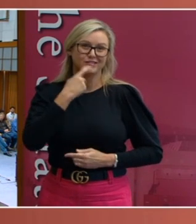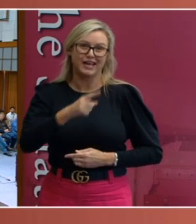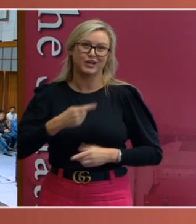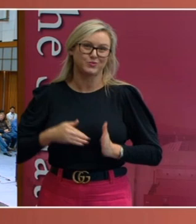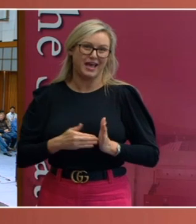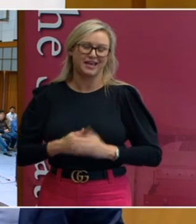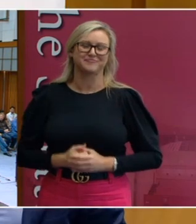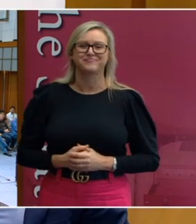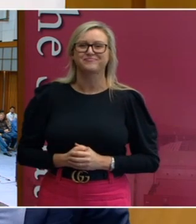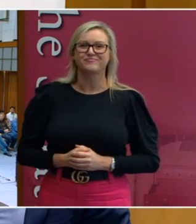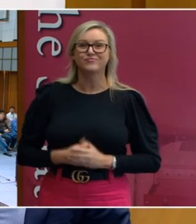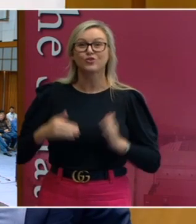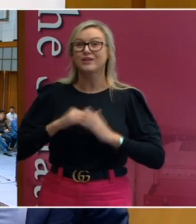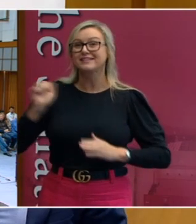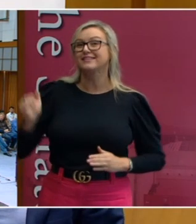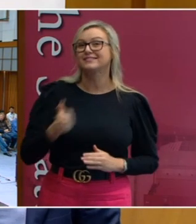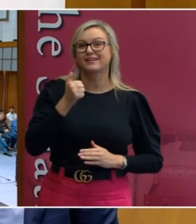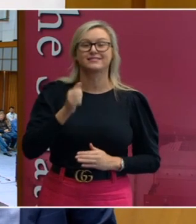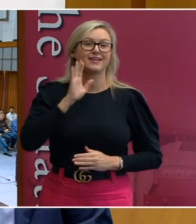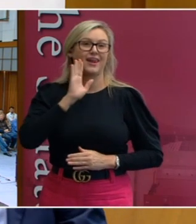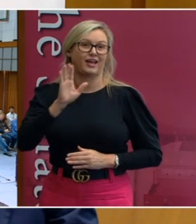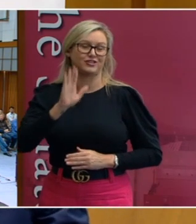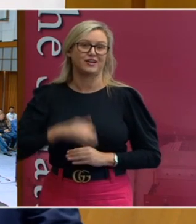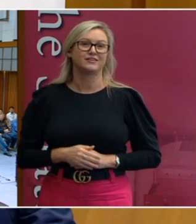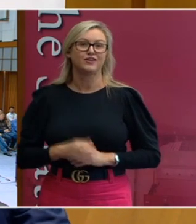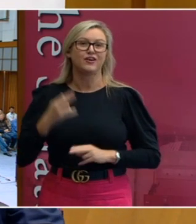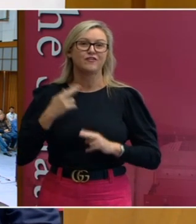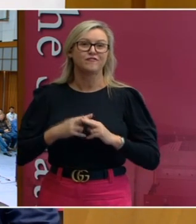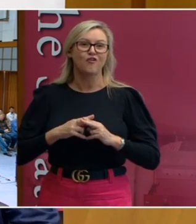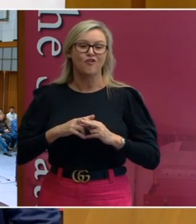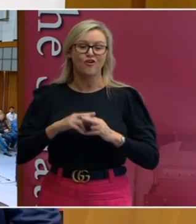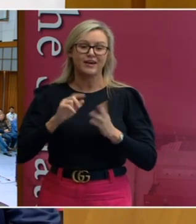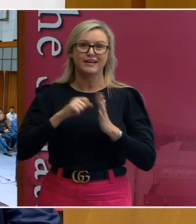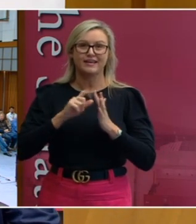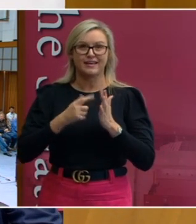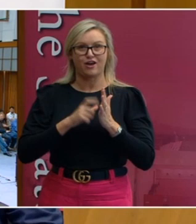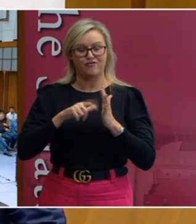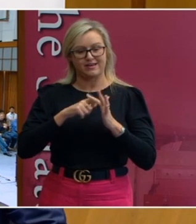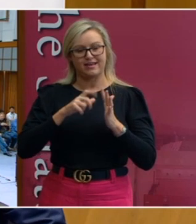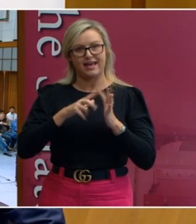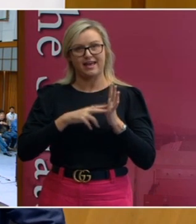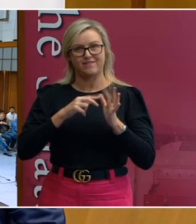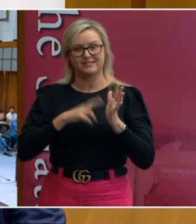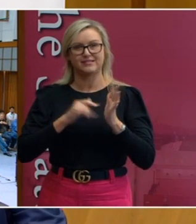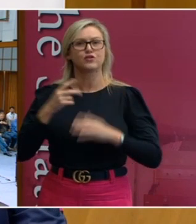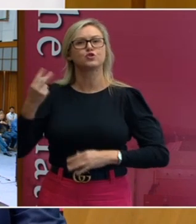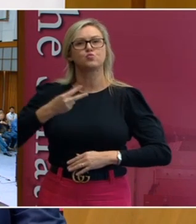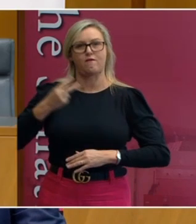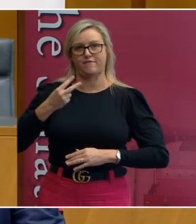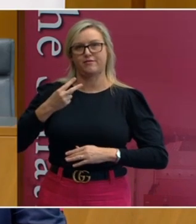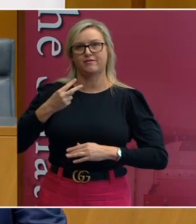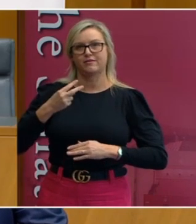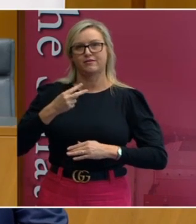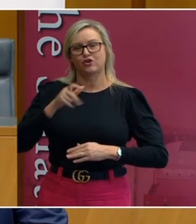Today is the sixth lecture given in honour of the late Harry Evans, the 12th Clerk of the Senate and our